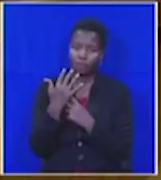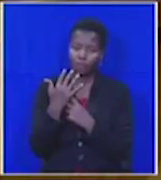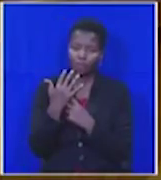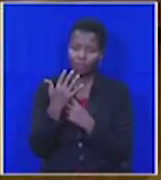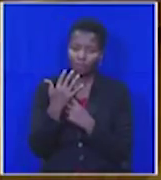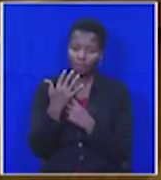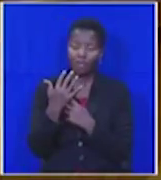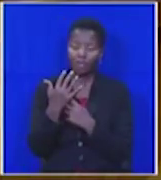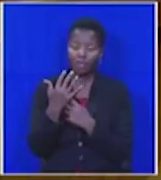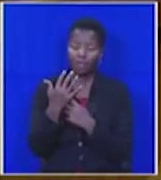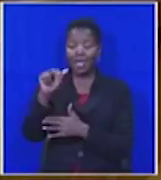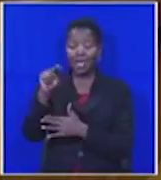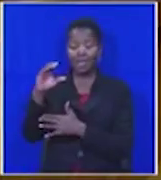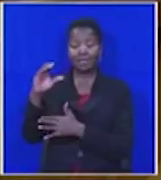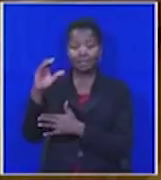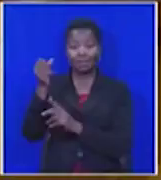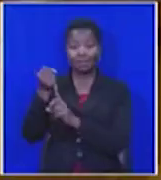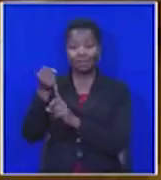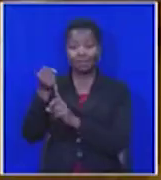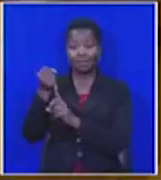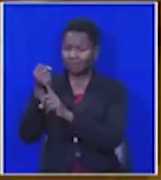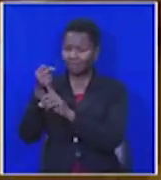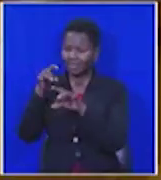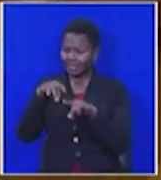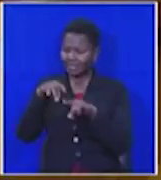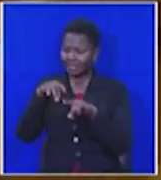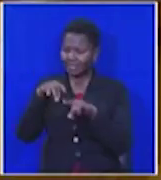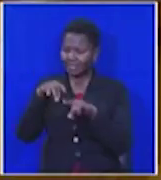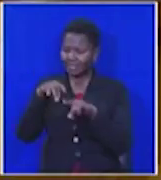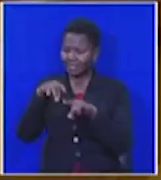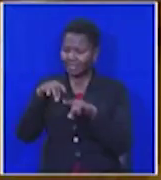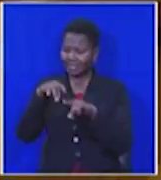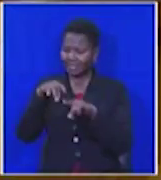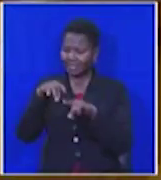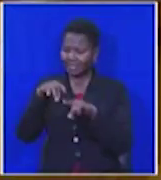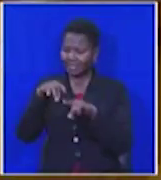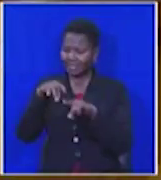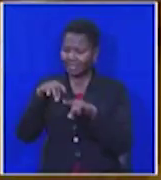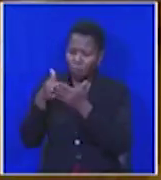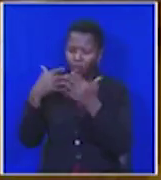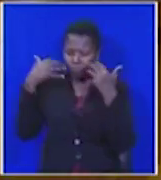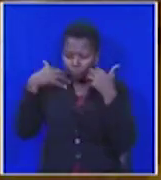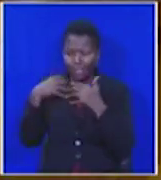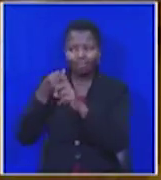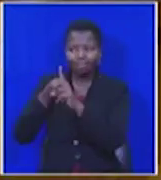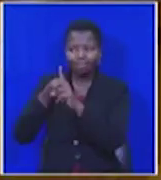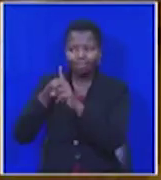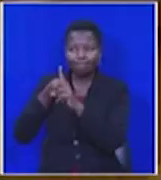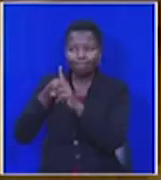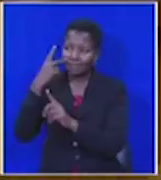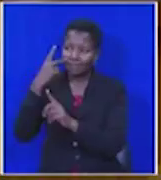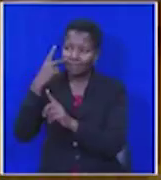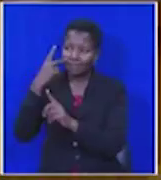The ANC fought, suffered, struggled and sacrificed much during the struggle for freedom of